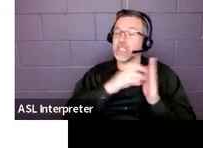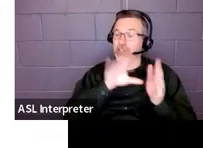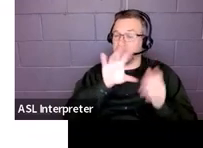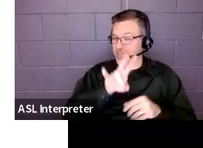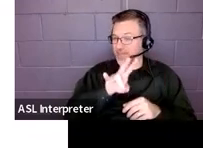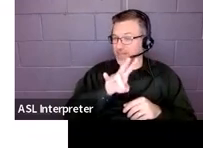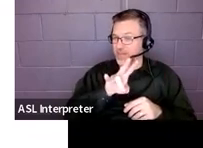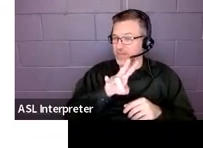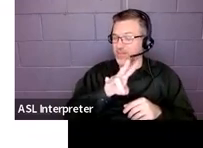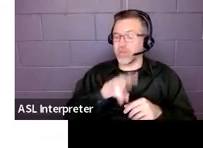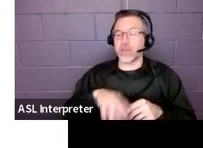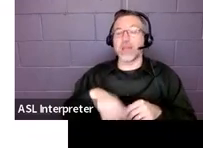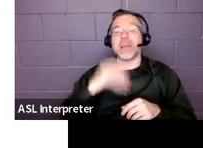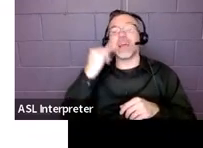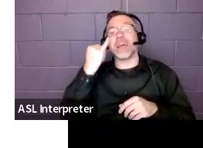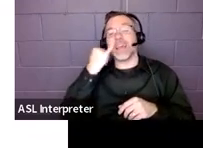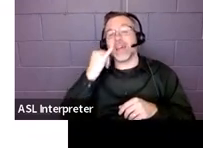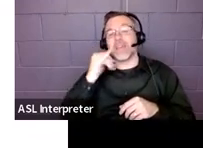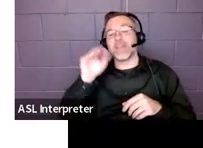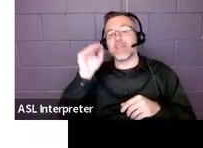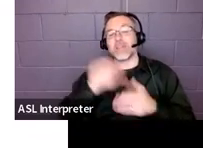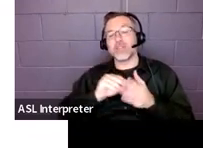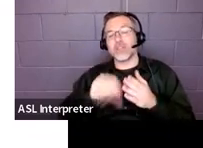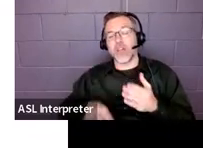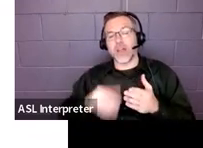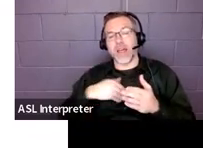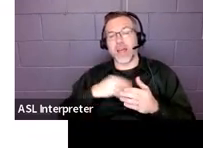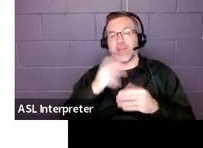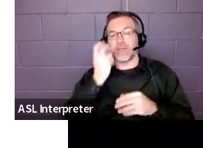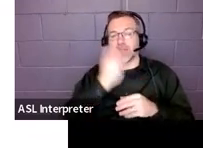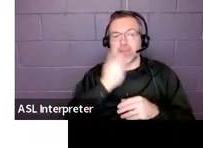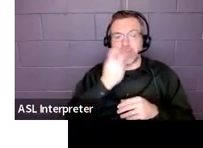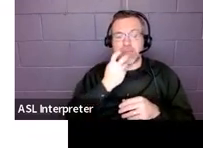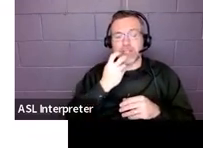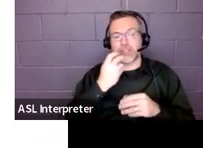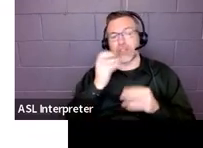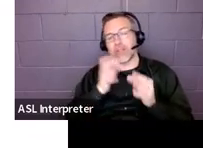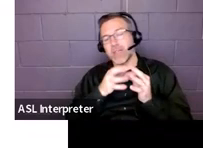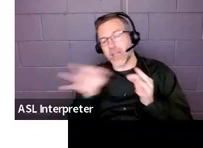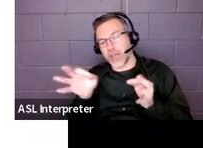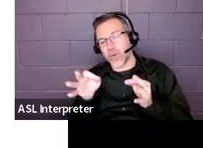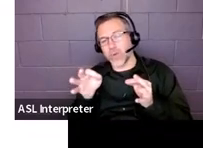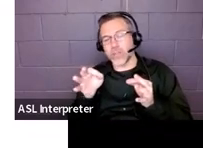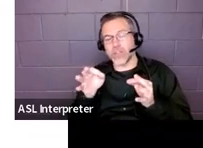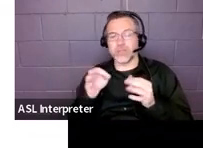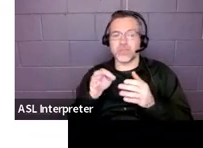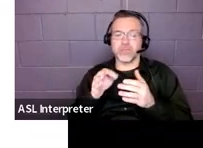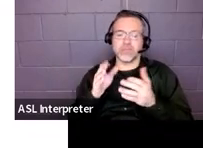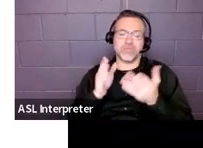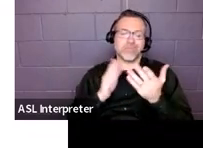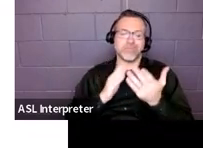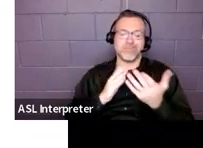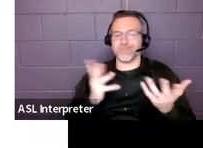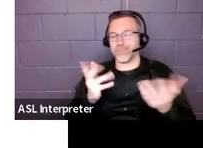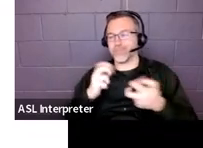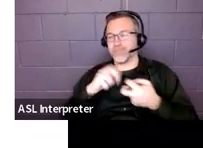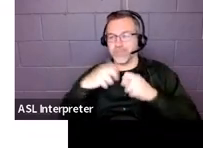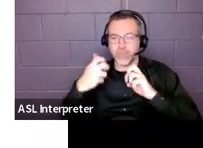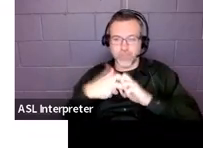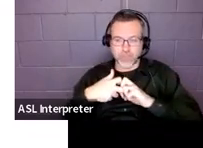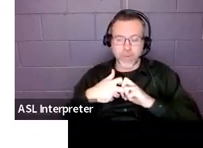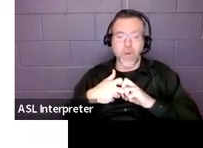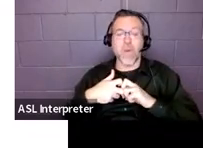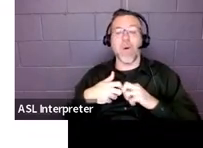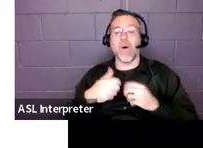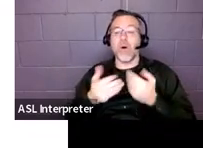the child has a speech or language impairment, either by itself or as part of a multiple disability, or if the child is